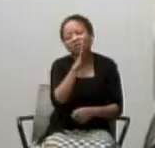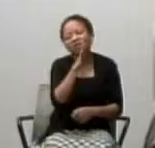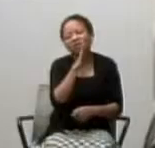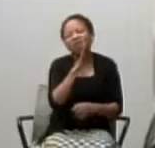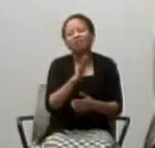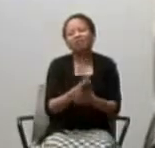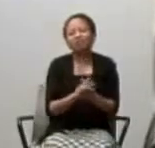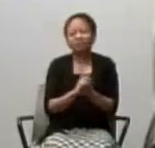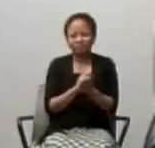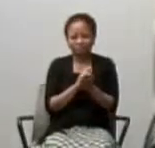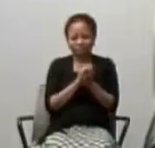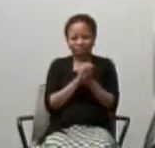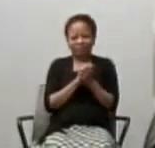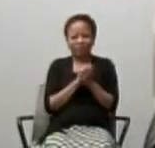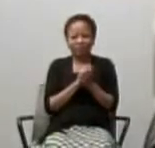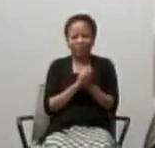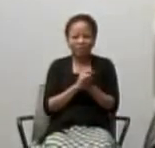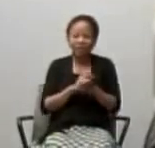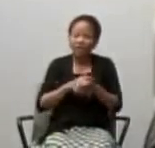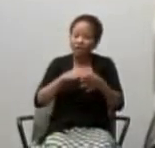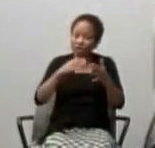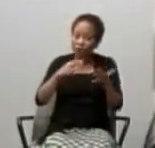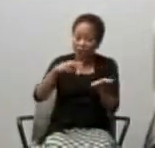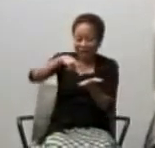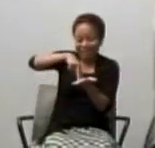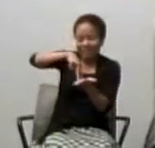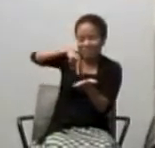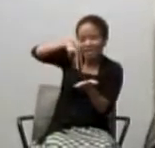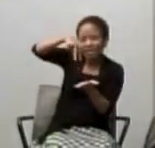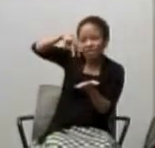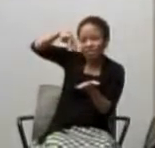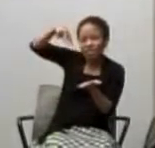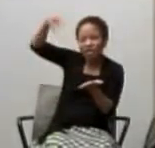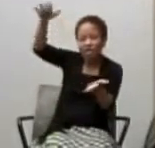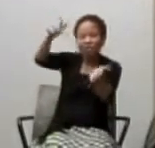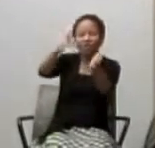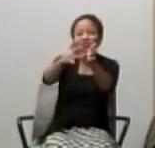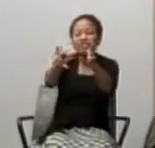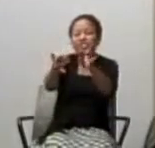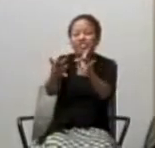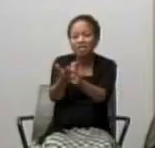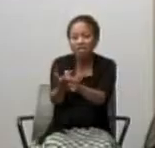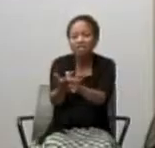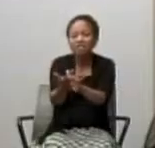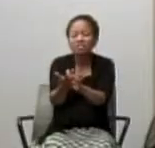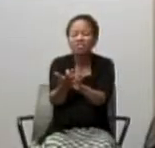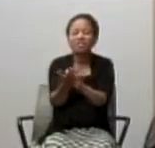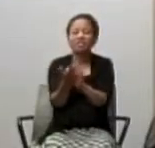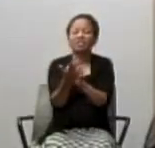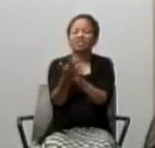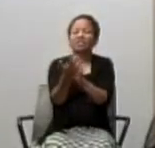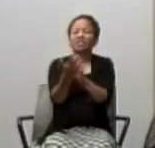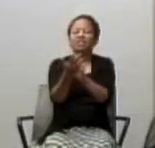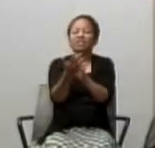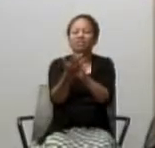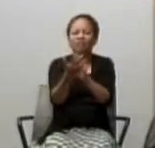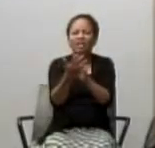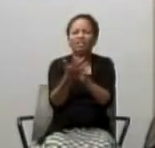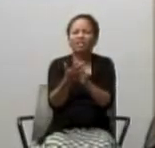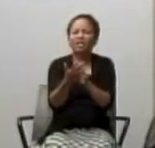The ascension speaks of the possibility and the potentiality of man,